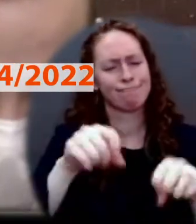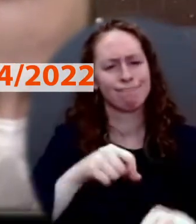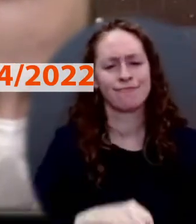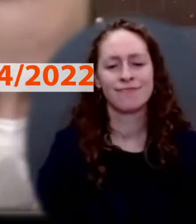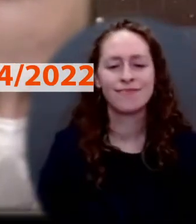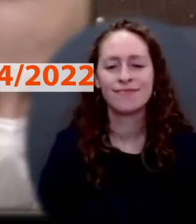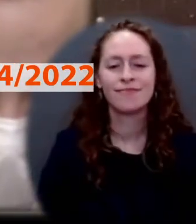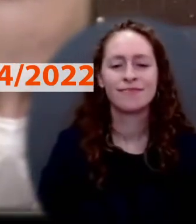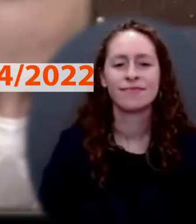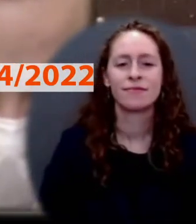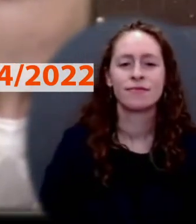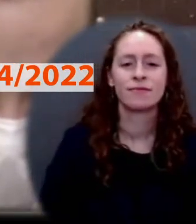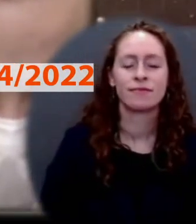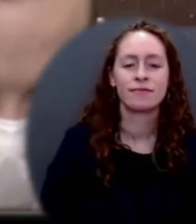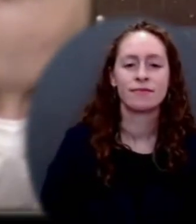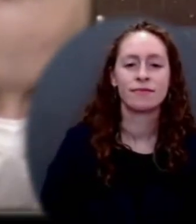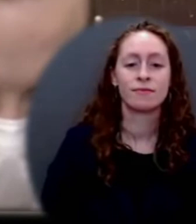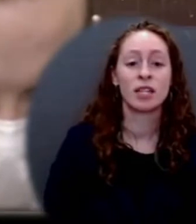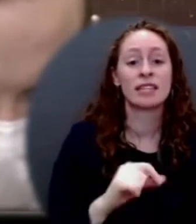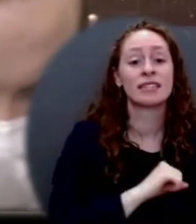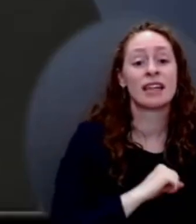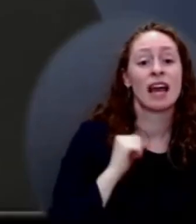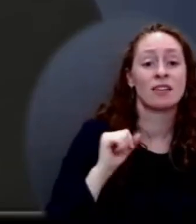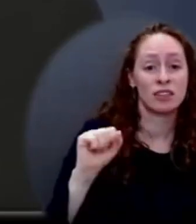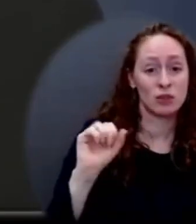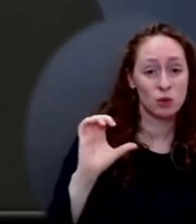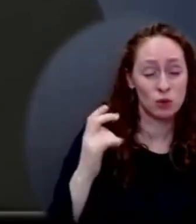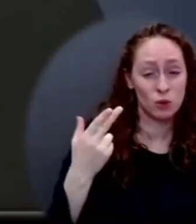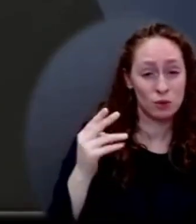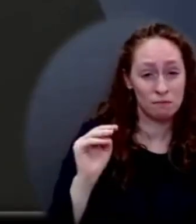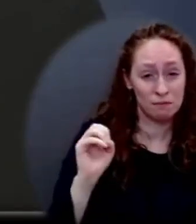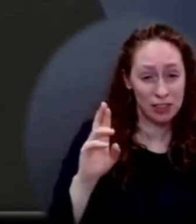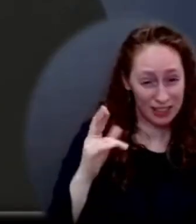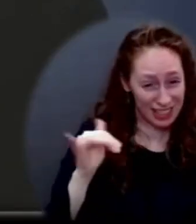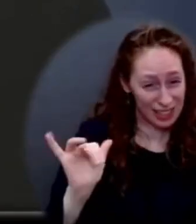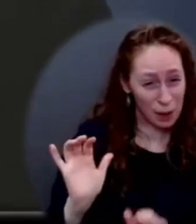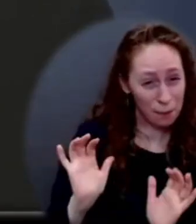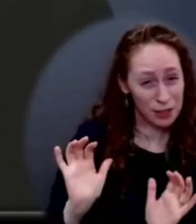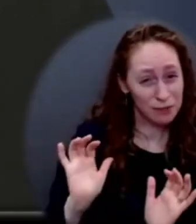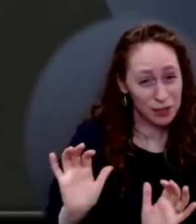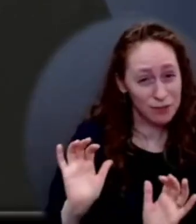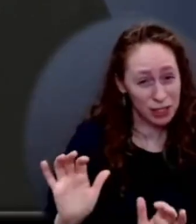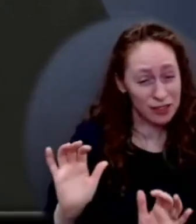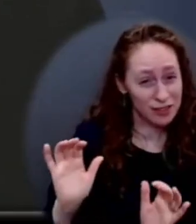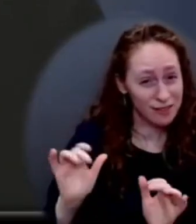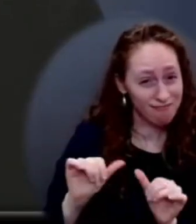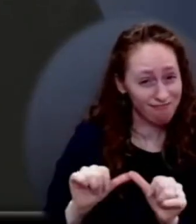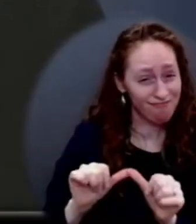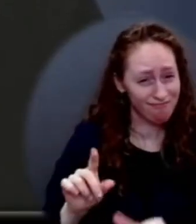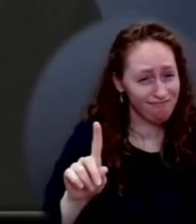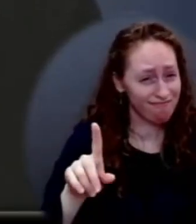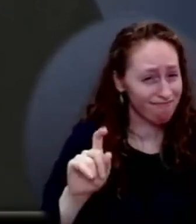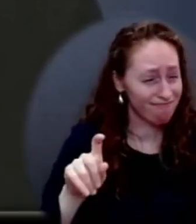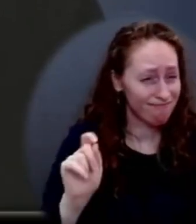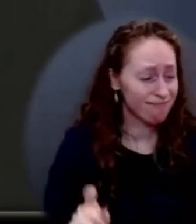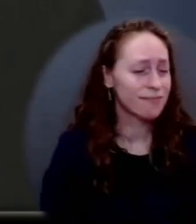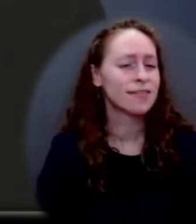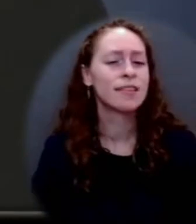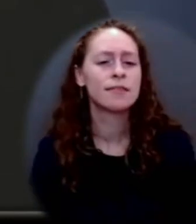on pushing nominations through? Well, I think there's a way to move them forward without consuming